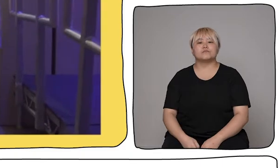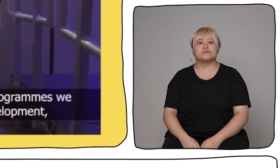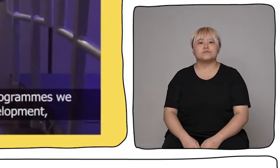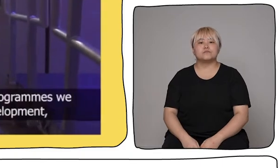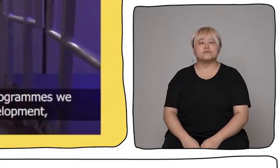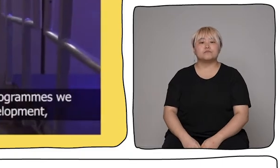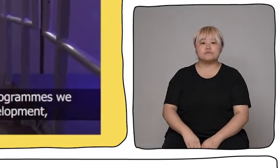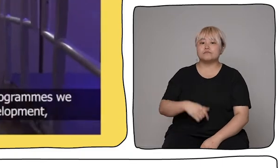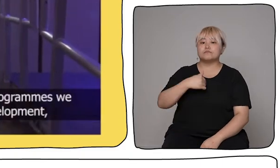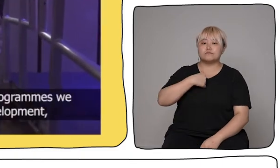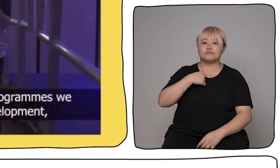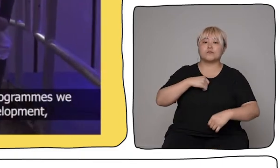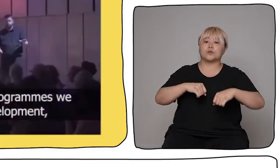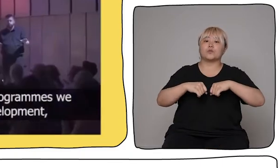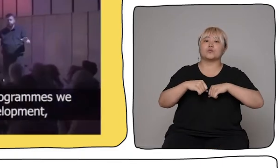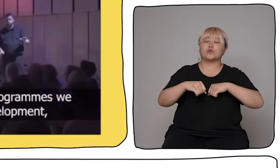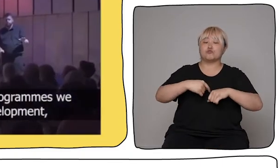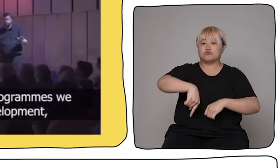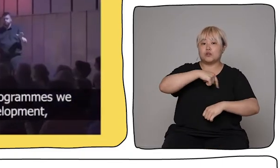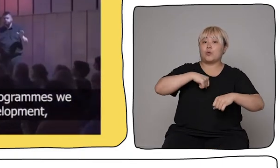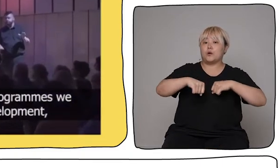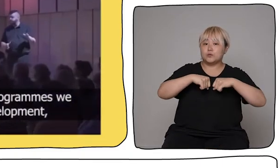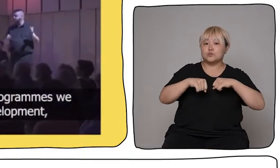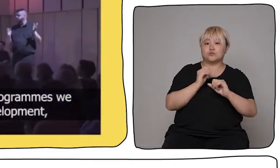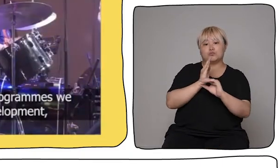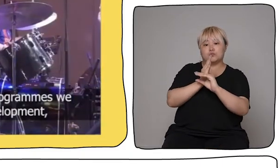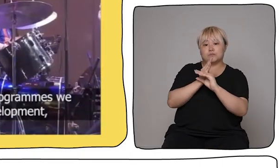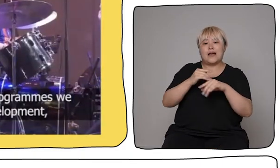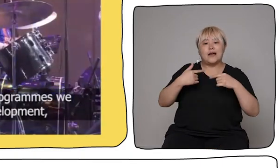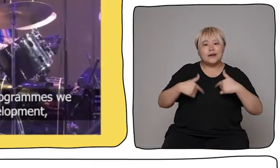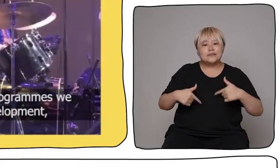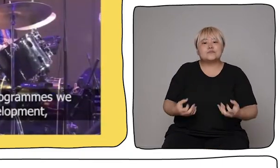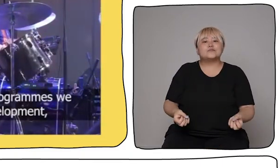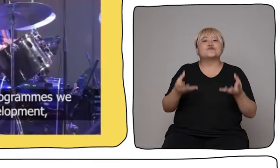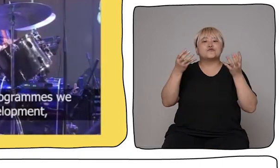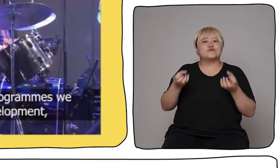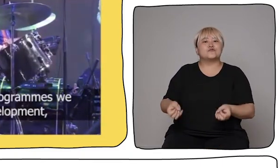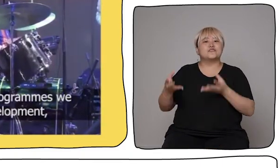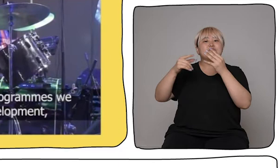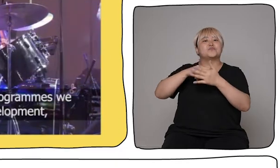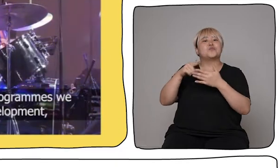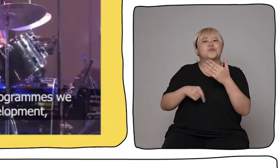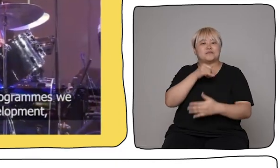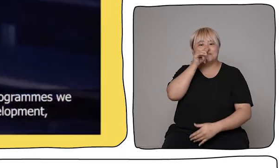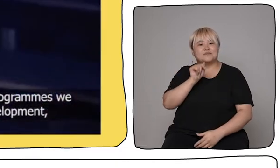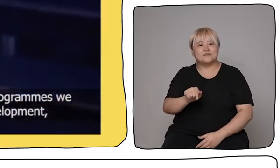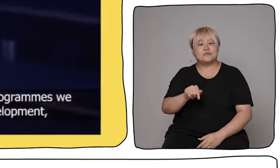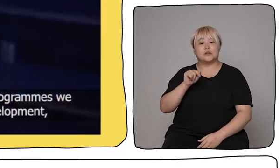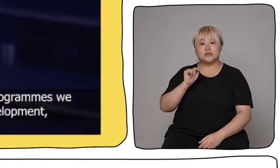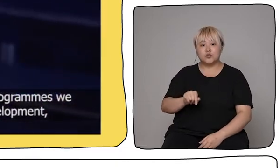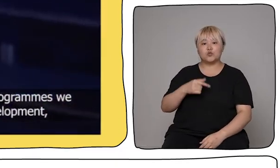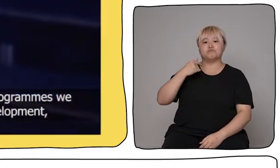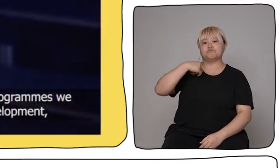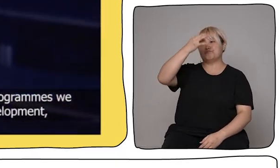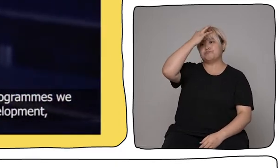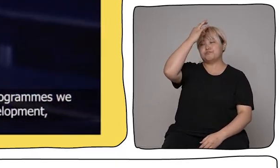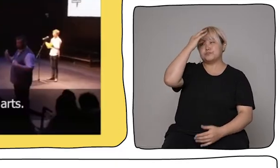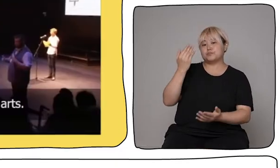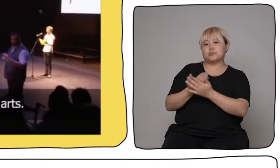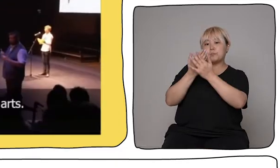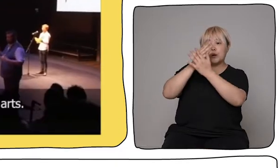At the heart of the work we do, the festival programmes we put together act as a focus for talent development,